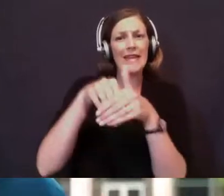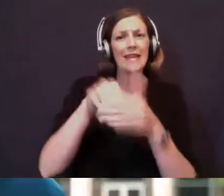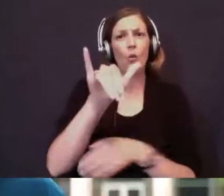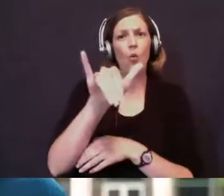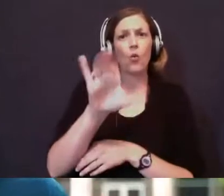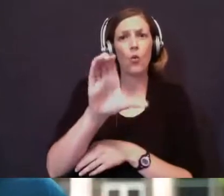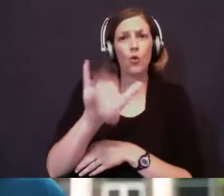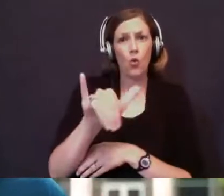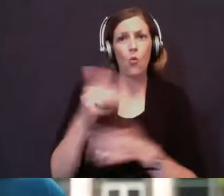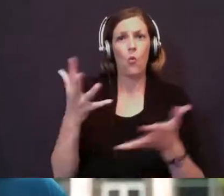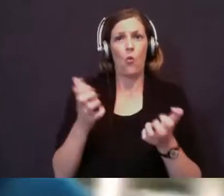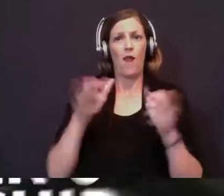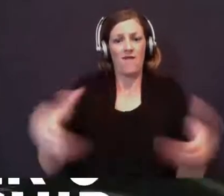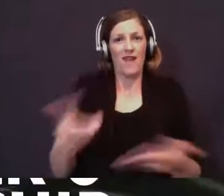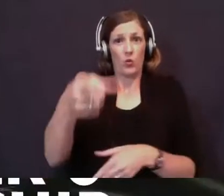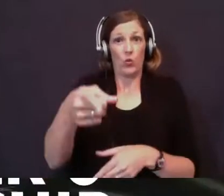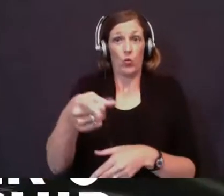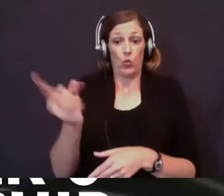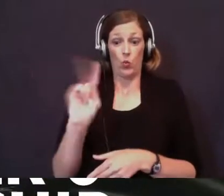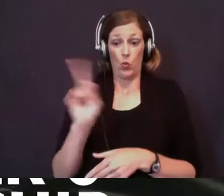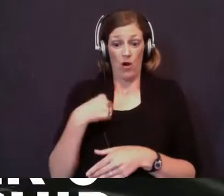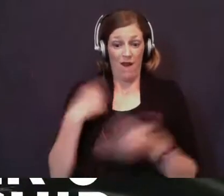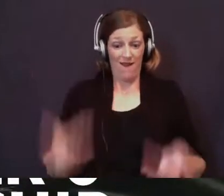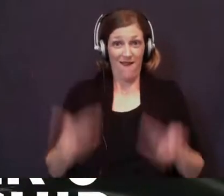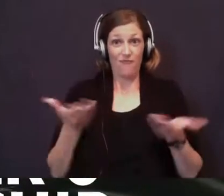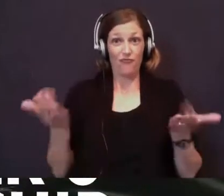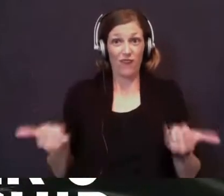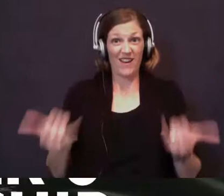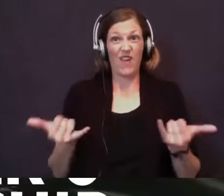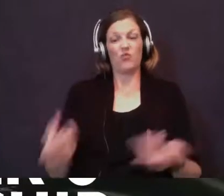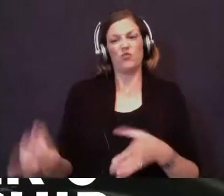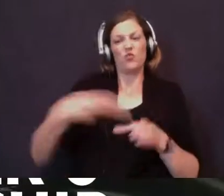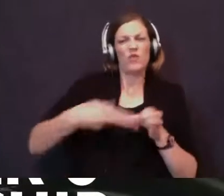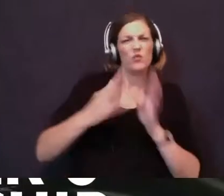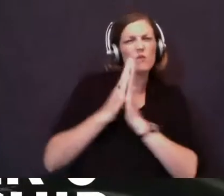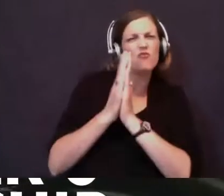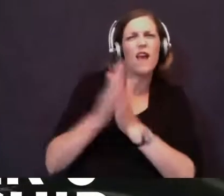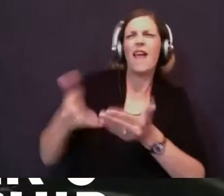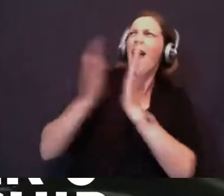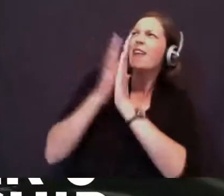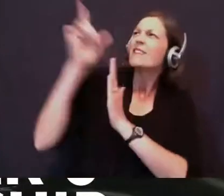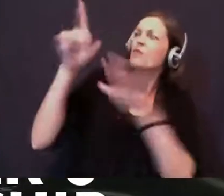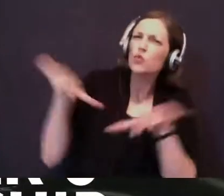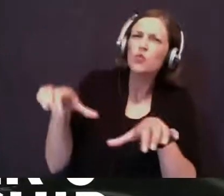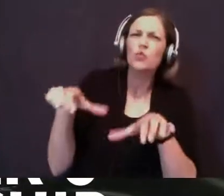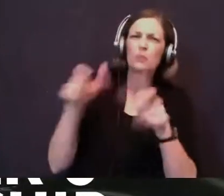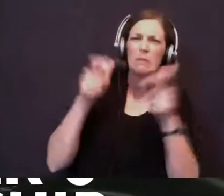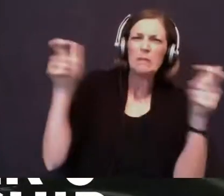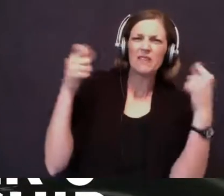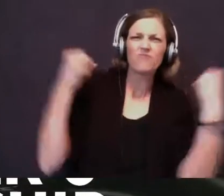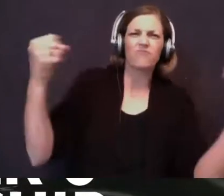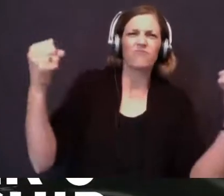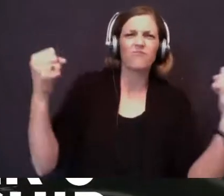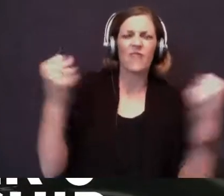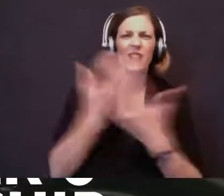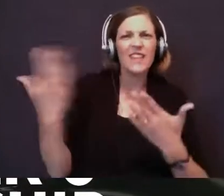here where I am right now to join us as we pray to God and ask him to do mighty things. And we worship him and